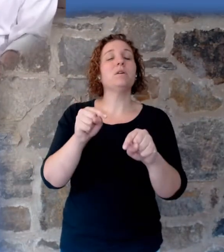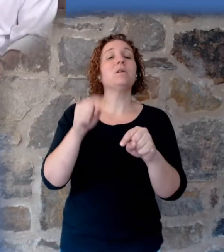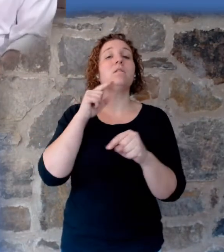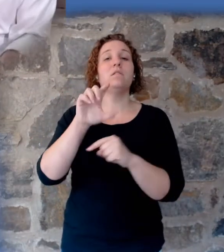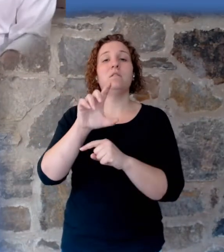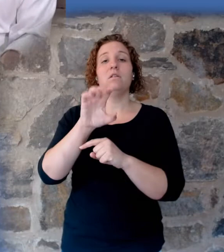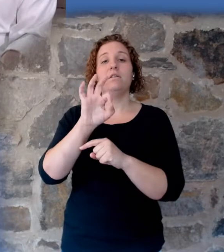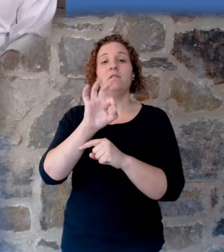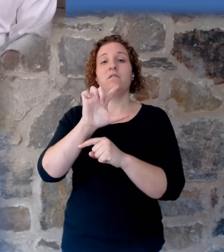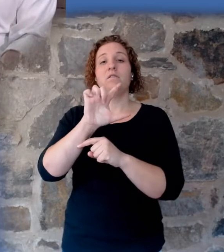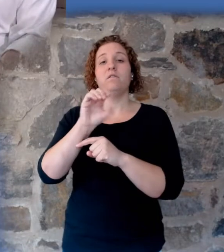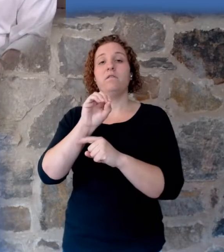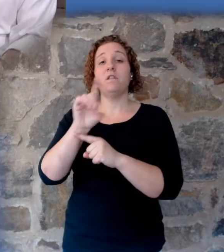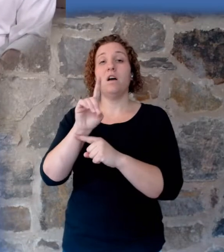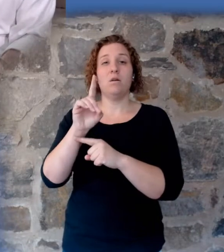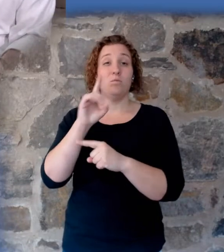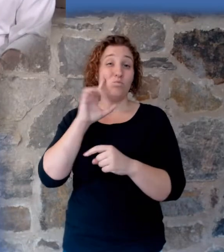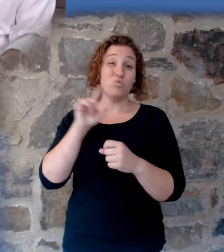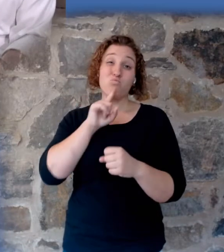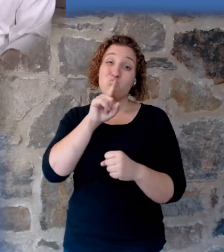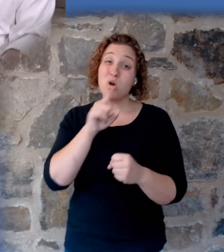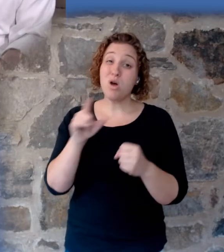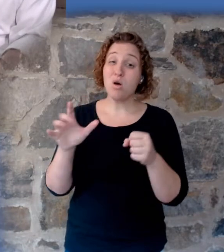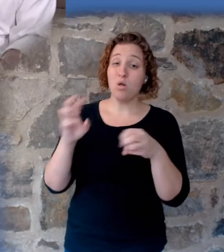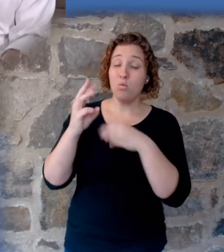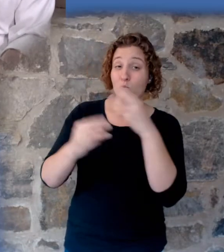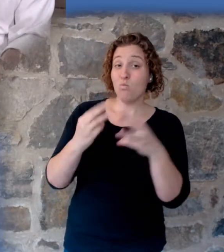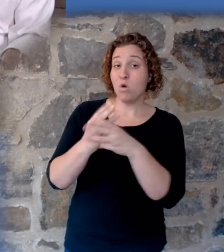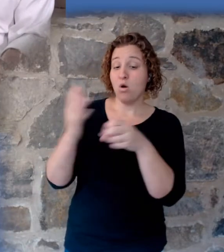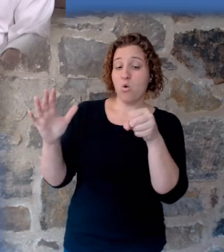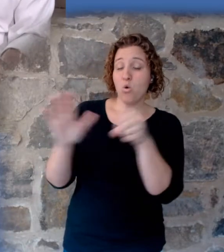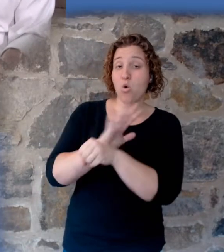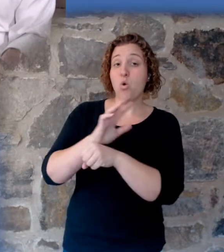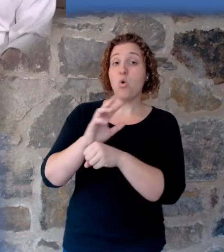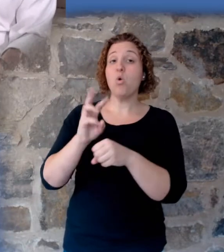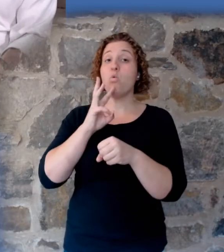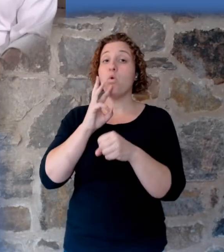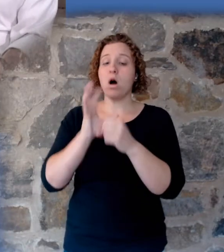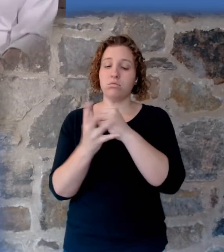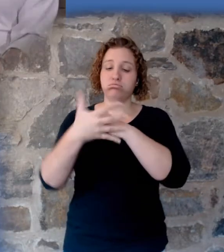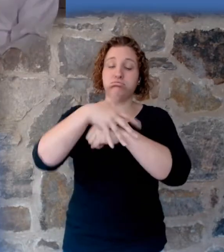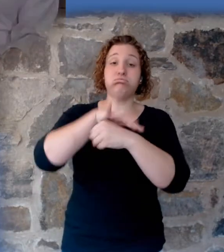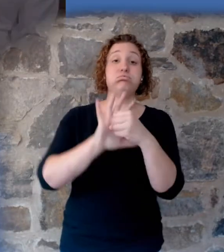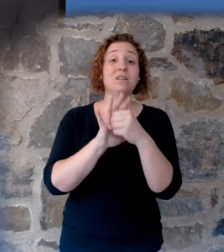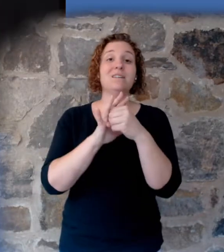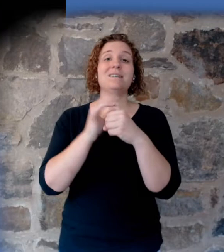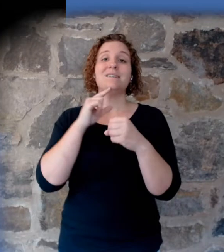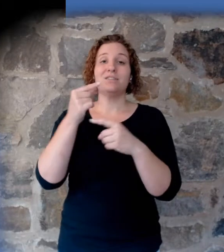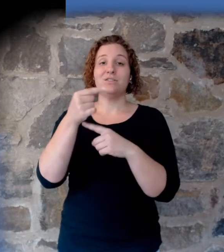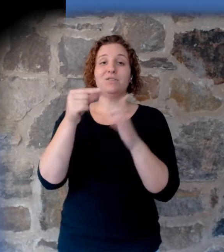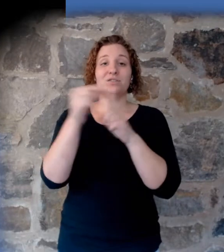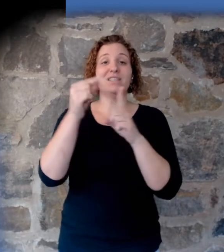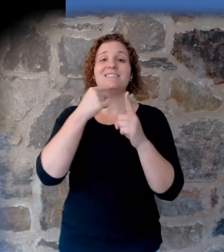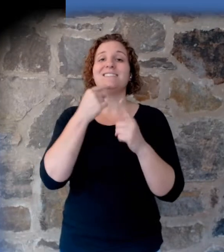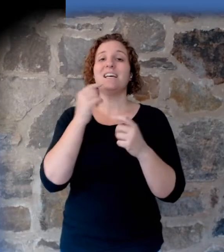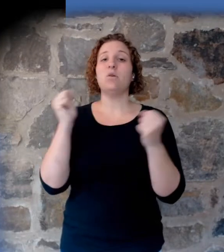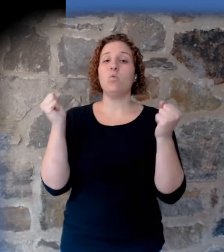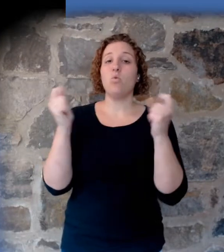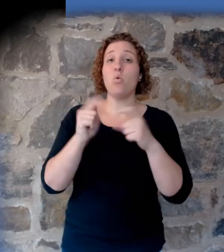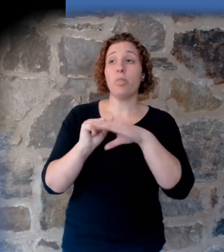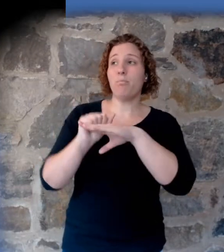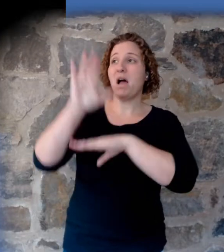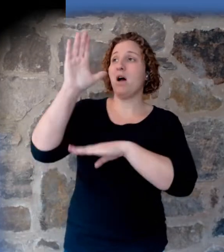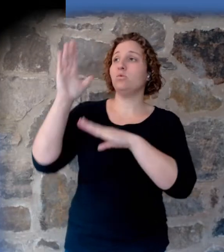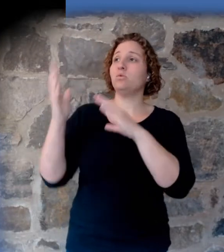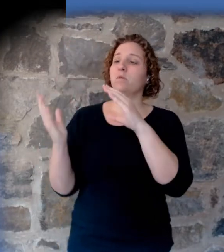covered with water? Genesis says the waters prevailed so mightily on the earth that all the high mountains under the whole heaven were